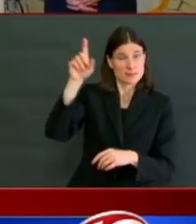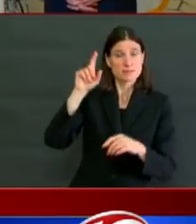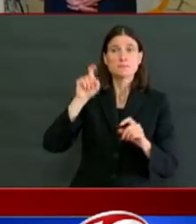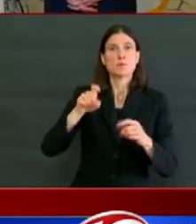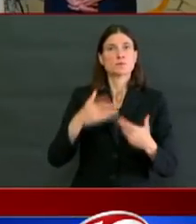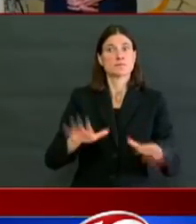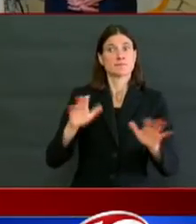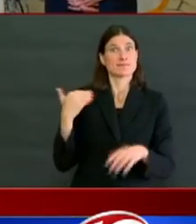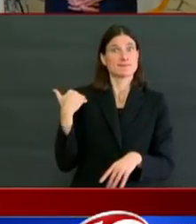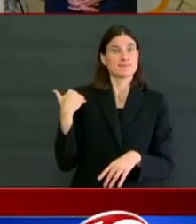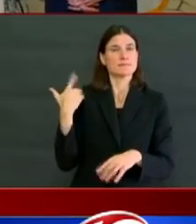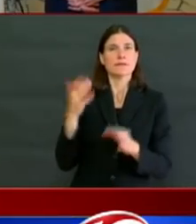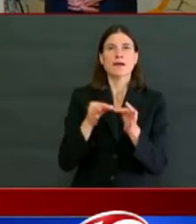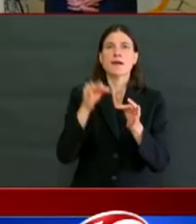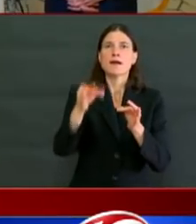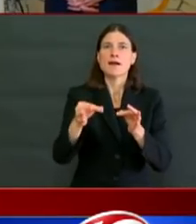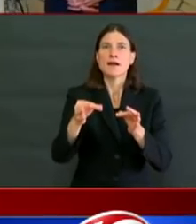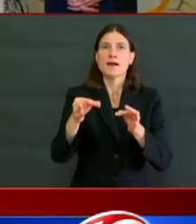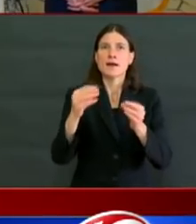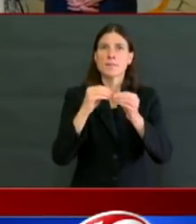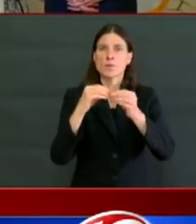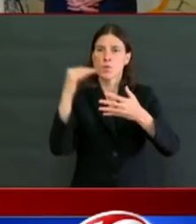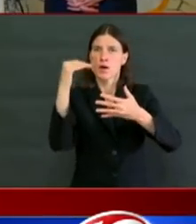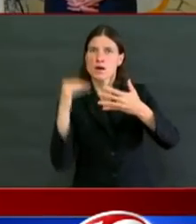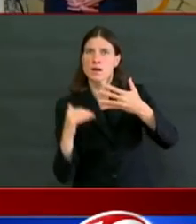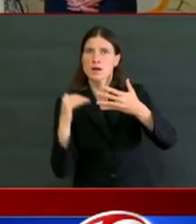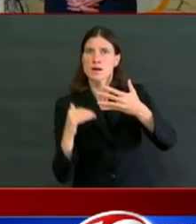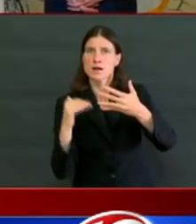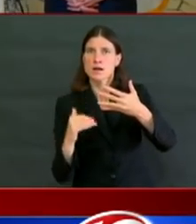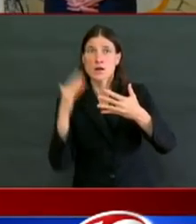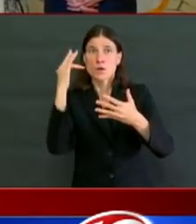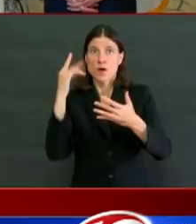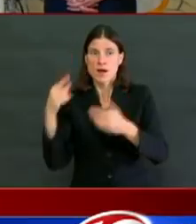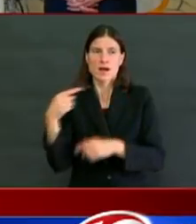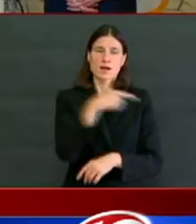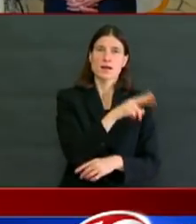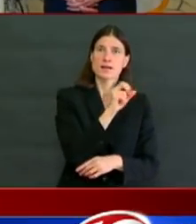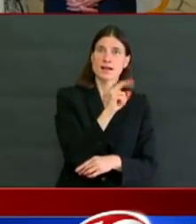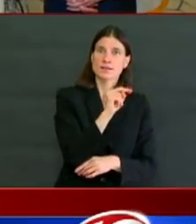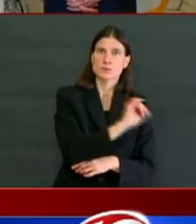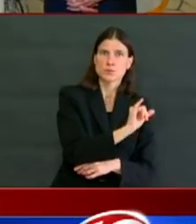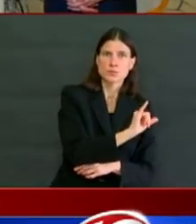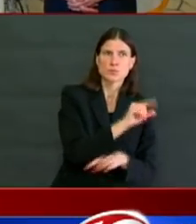I understand that. I'm talking to them, and I'm looking at their data, and I'm looking at our data.